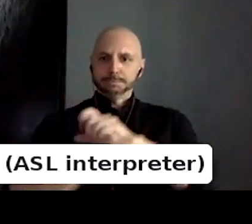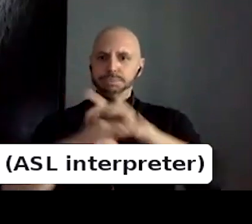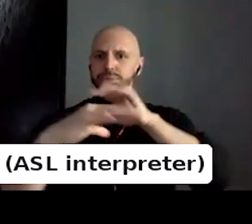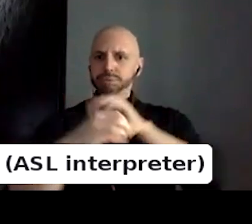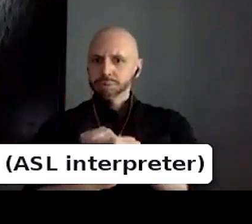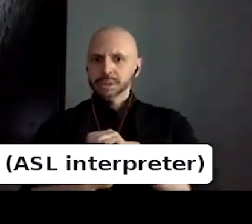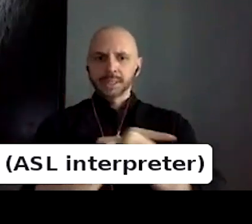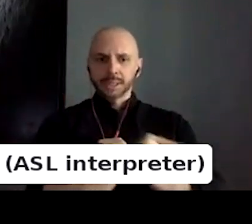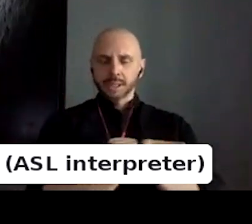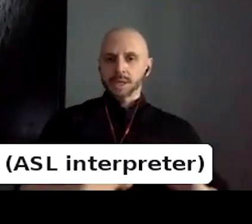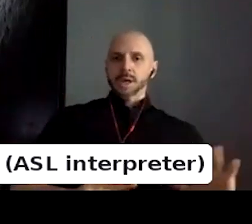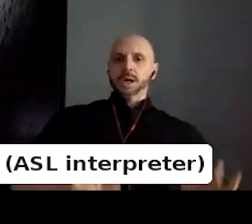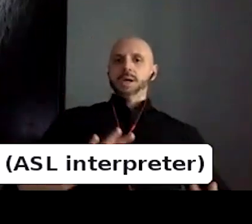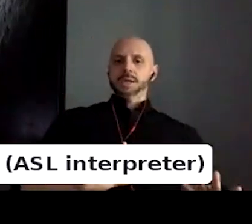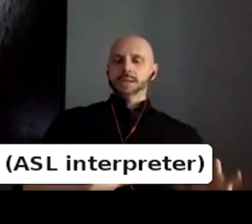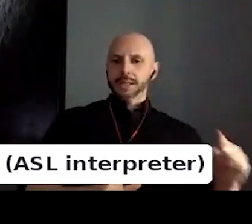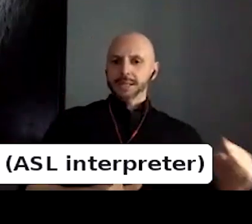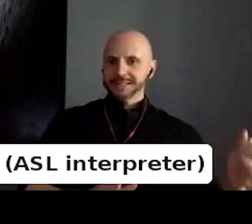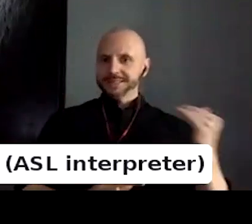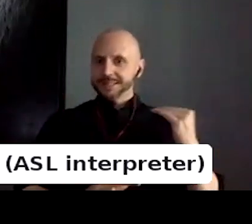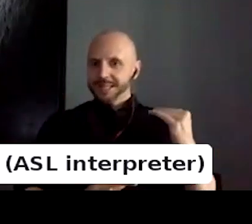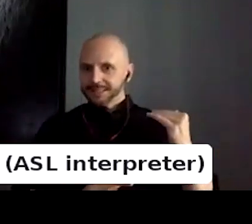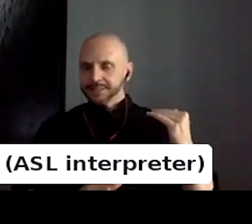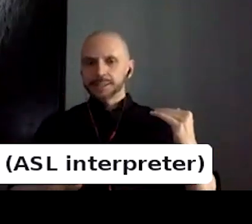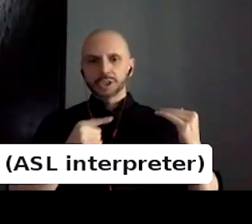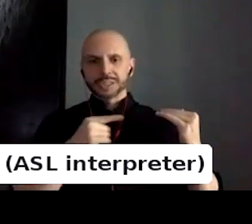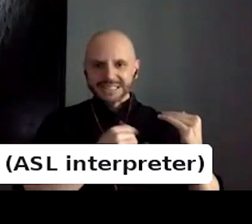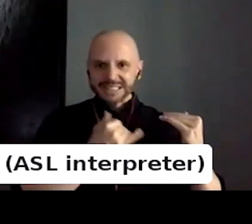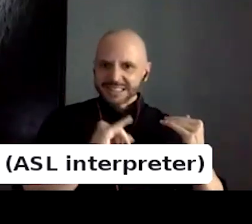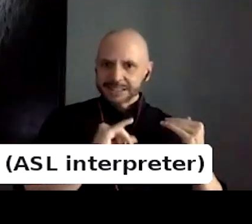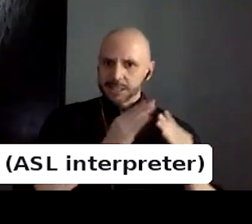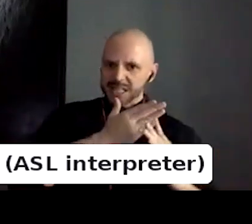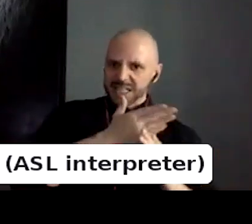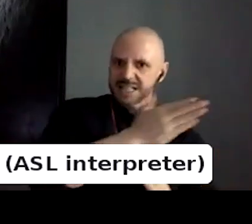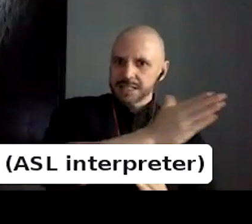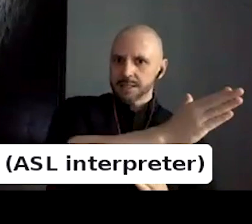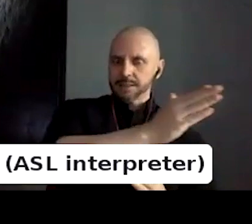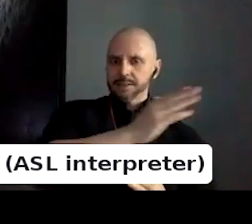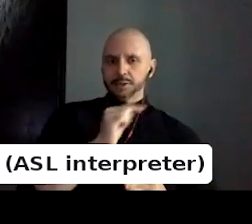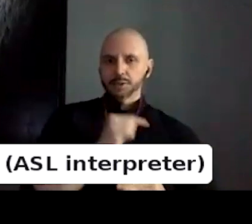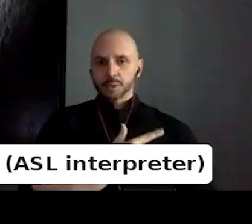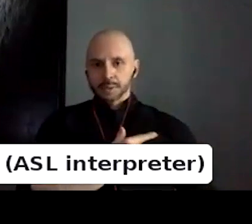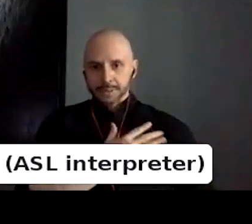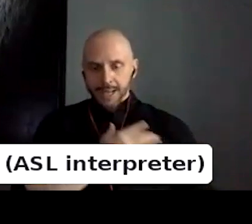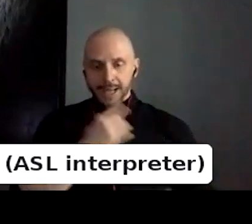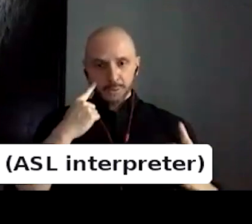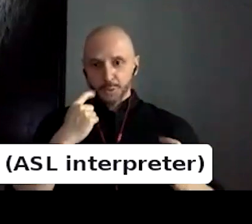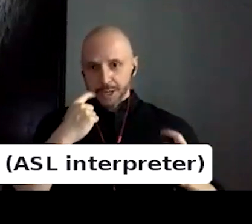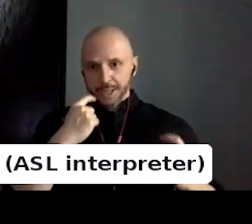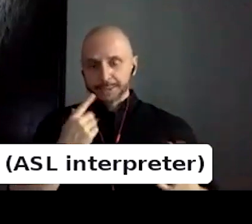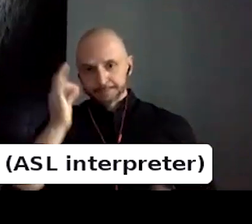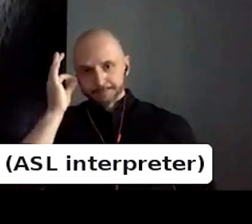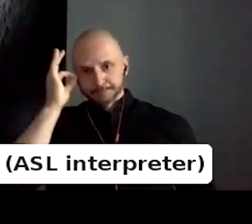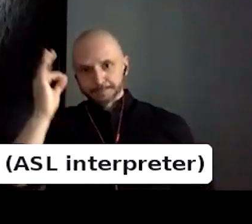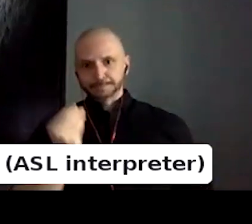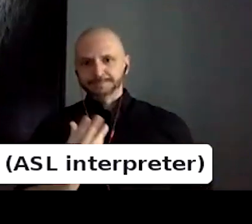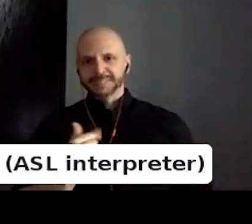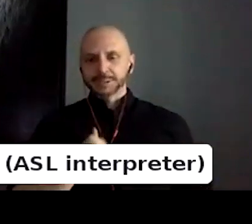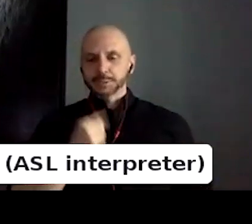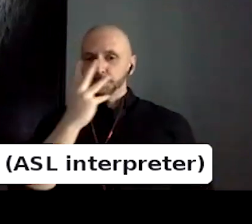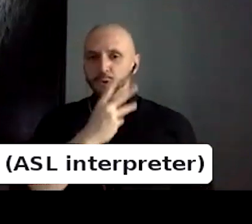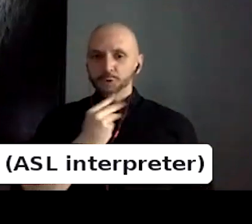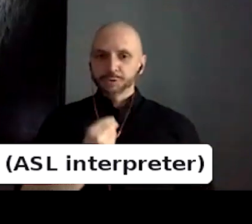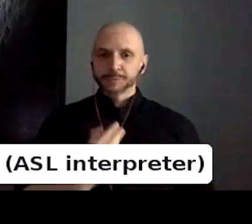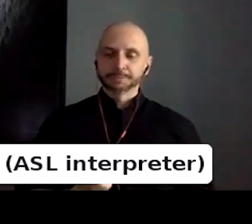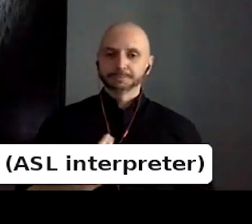books, um, take in people's lives. And that's, uh, yeah, I found extremely beautiful to see. That's awesome.